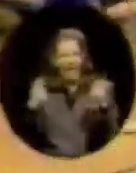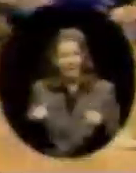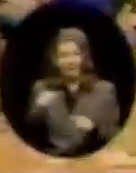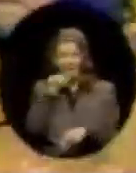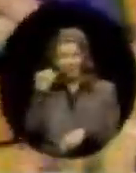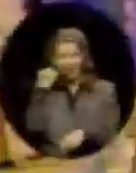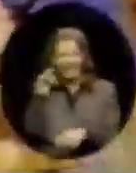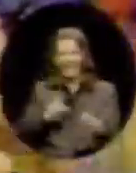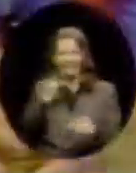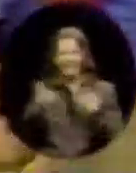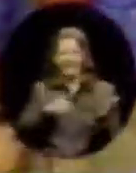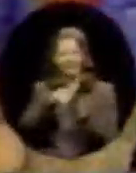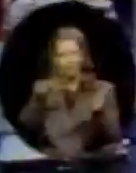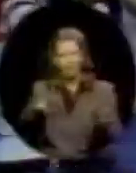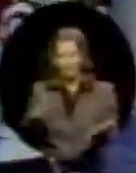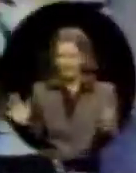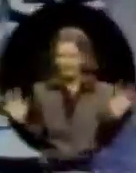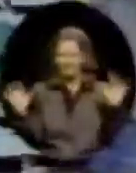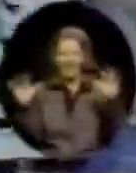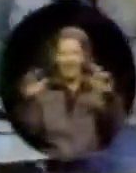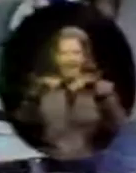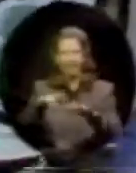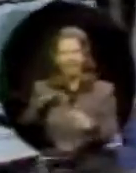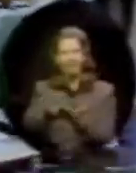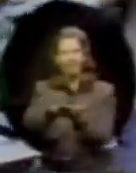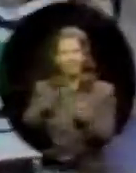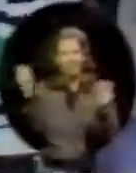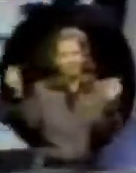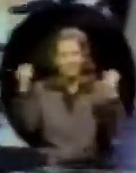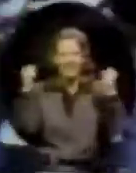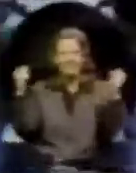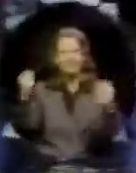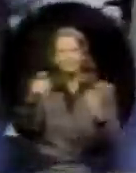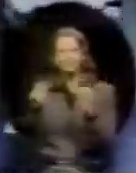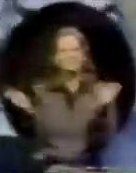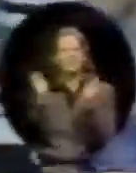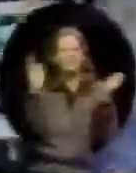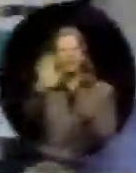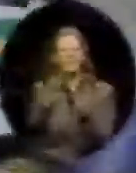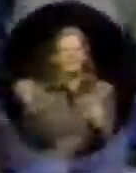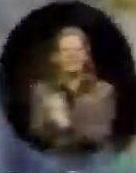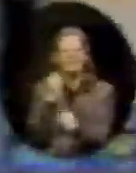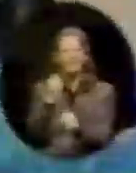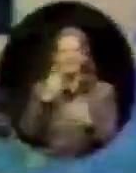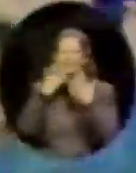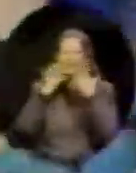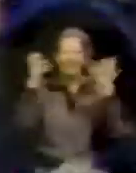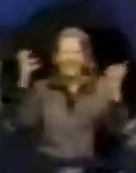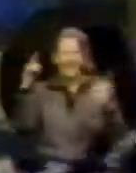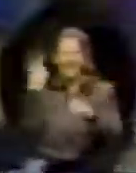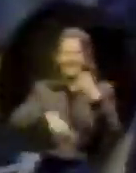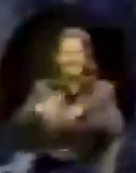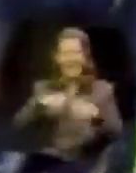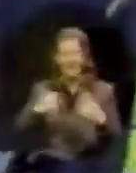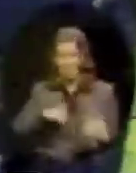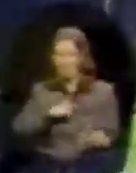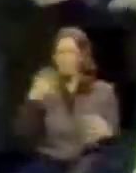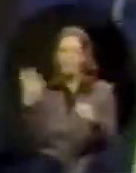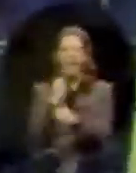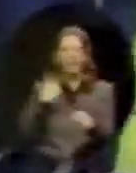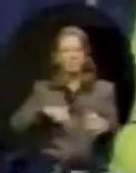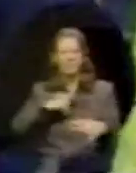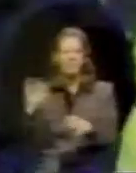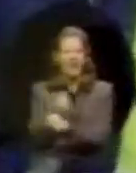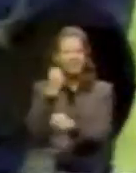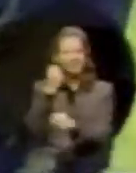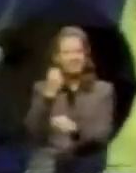elated students gathered at the school's gymnasium to celebrate their victory. They were chanting and signing, we won, we